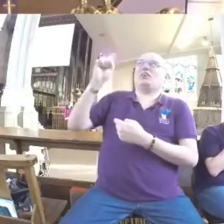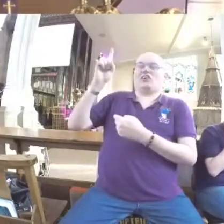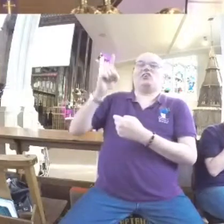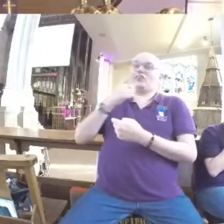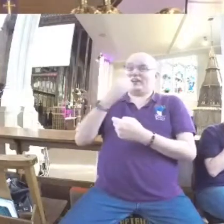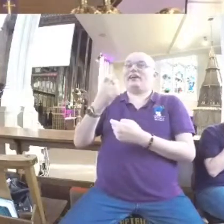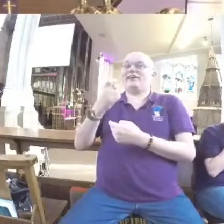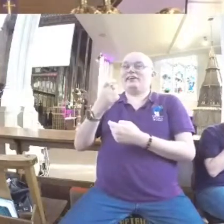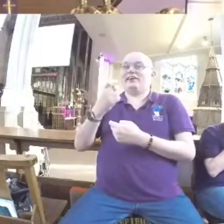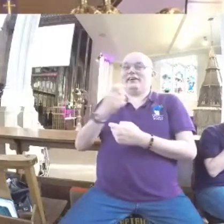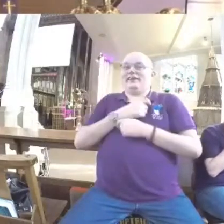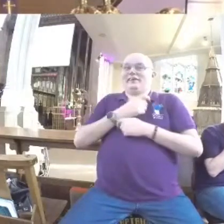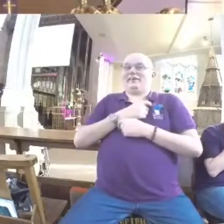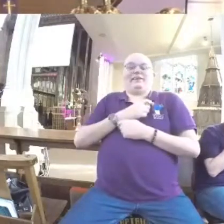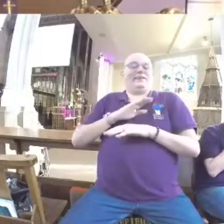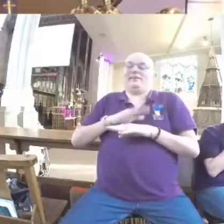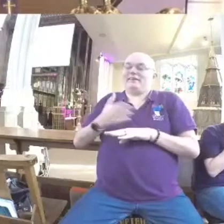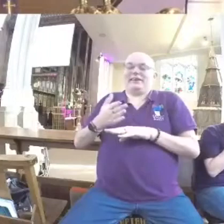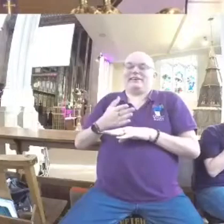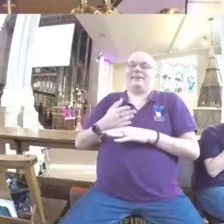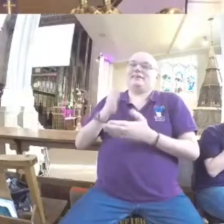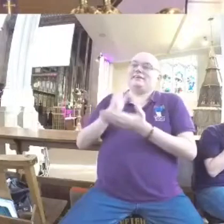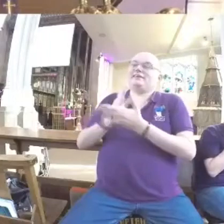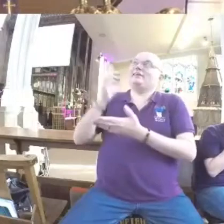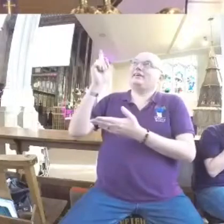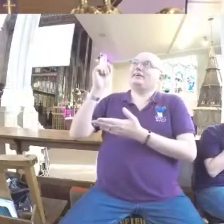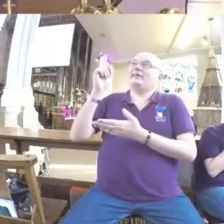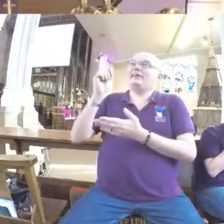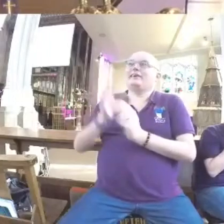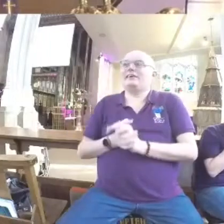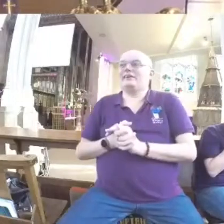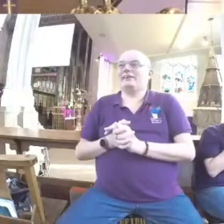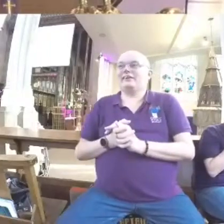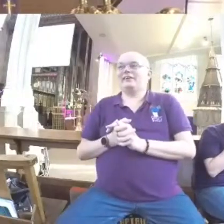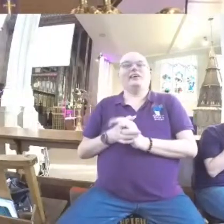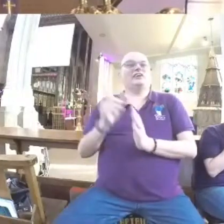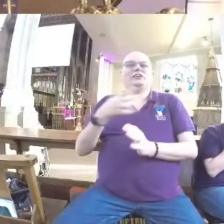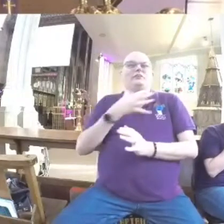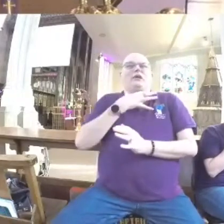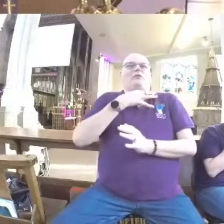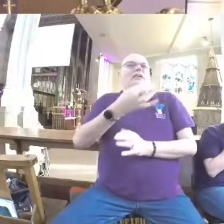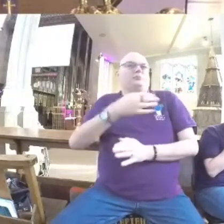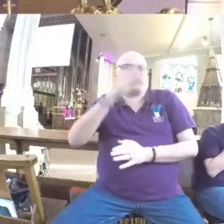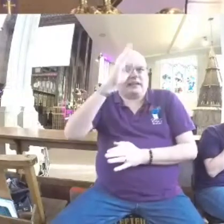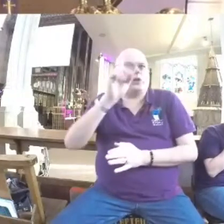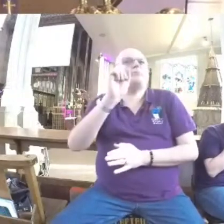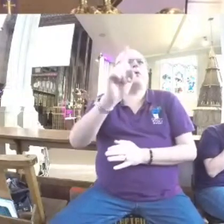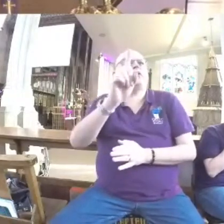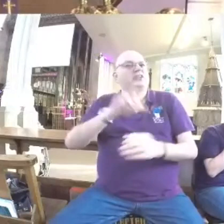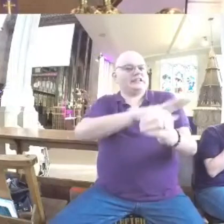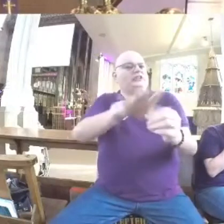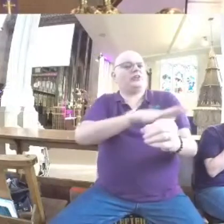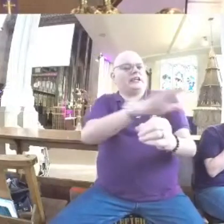they might be. Now, I'm not advocating you climb the church spire and shout God's name from the rooftops, but there are